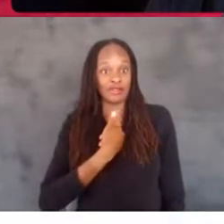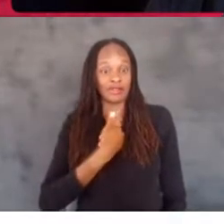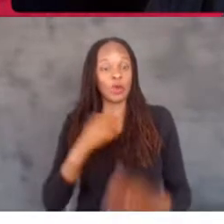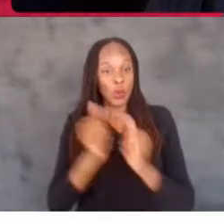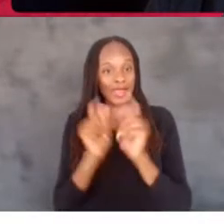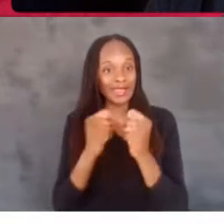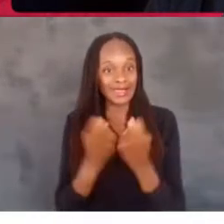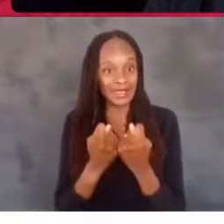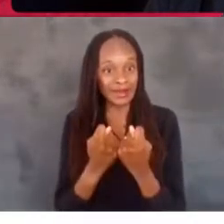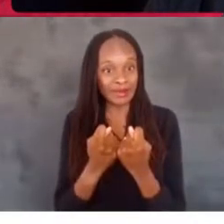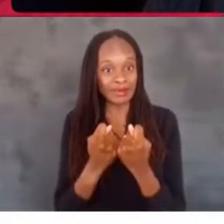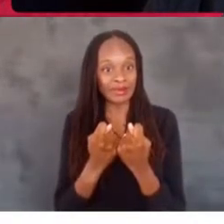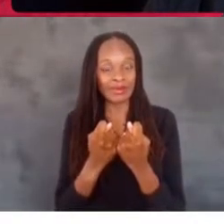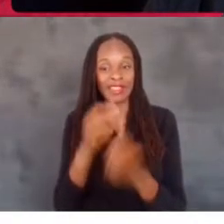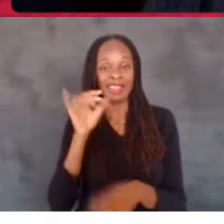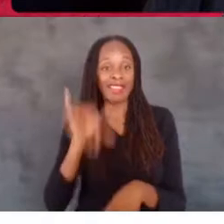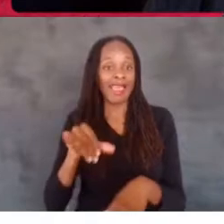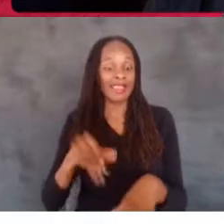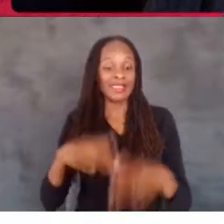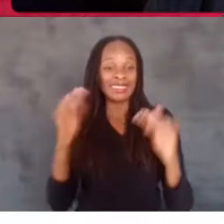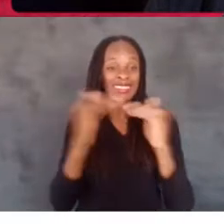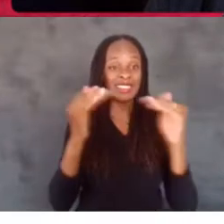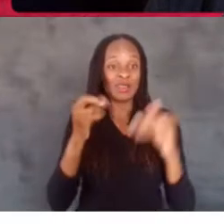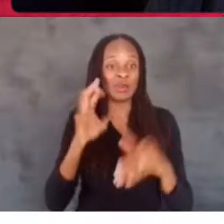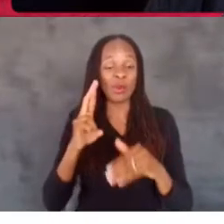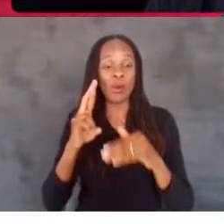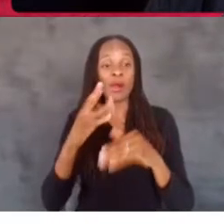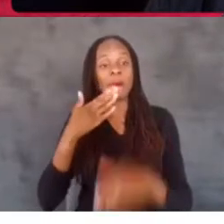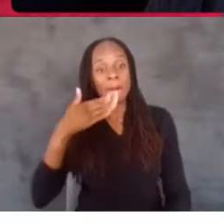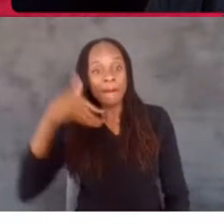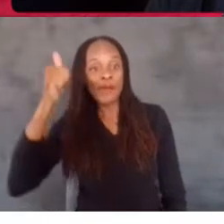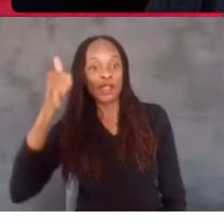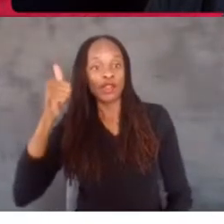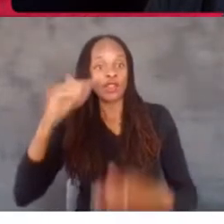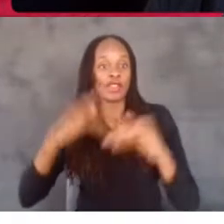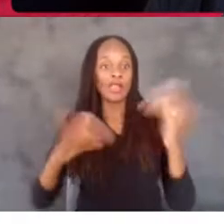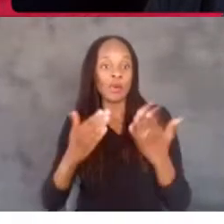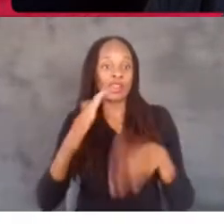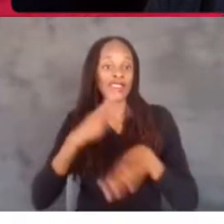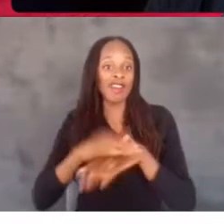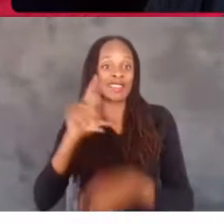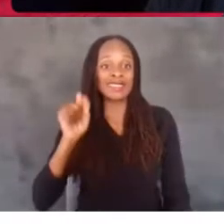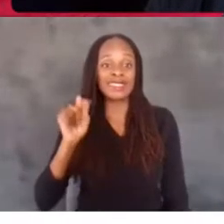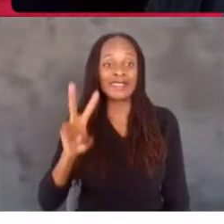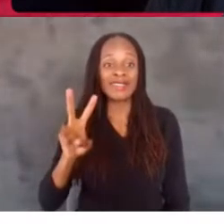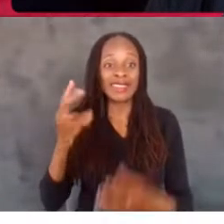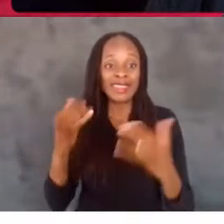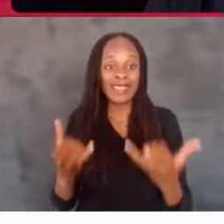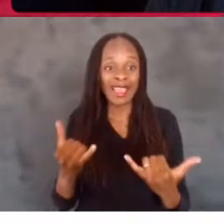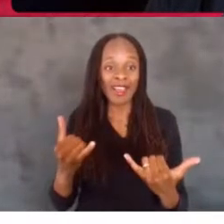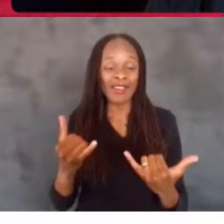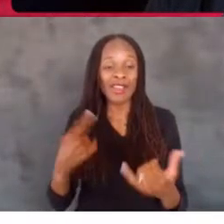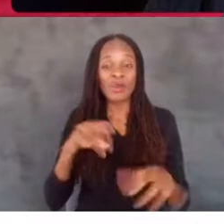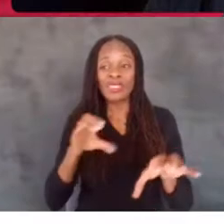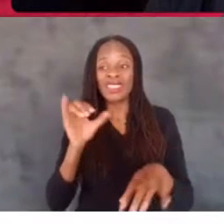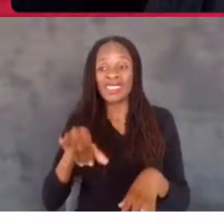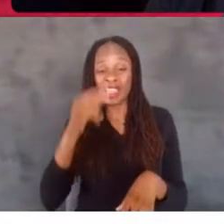that's just as good as or better than what's being put out on TV now. And we did it for no money.